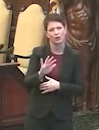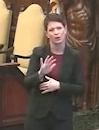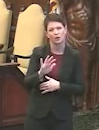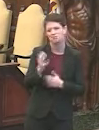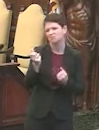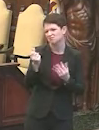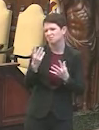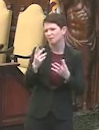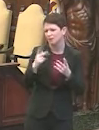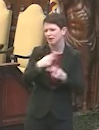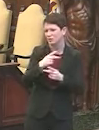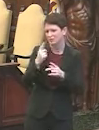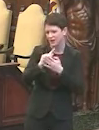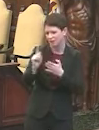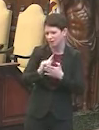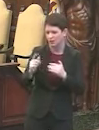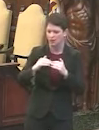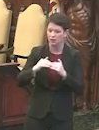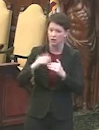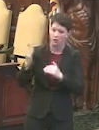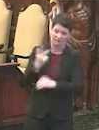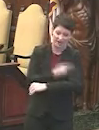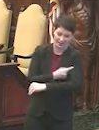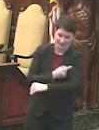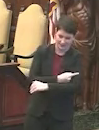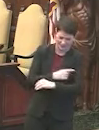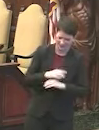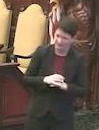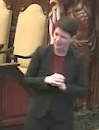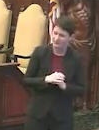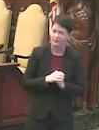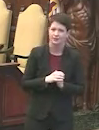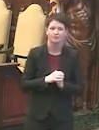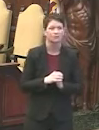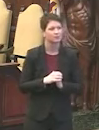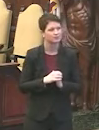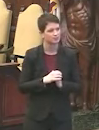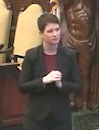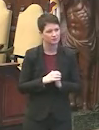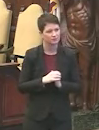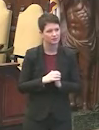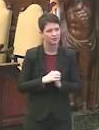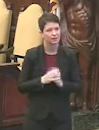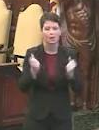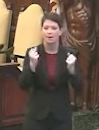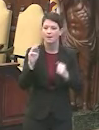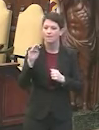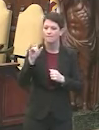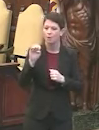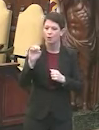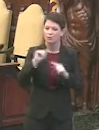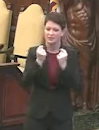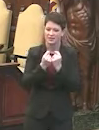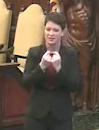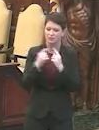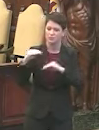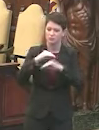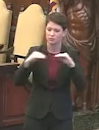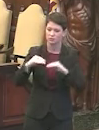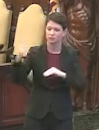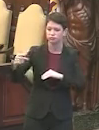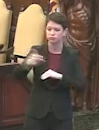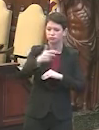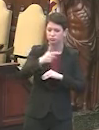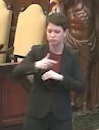per week, inviting or vaccinating, I guess, 100 patients per week. And we have mobile teams out there visiting a variety of sites.